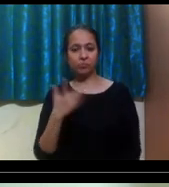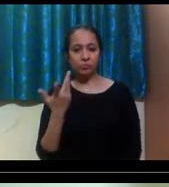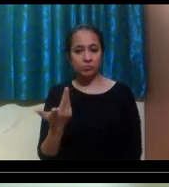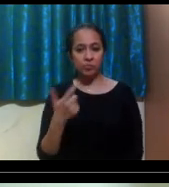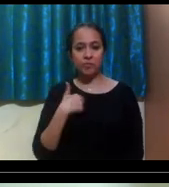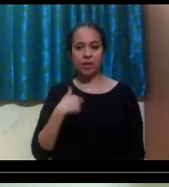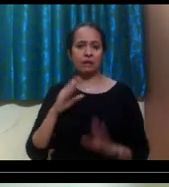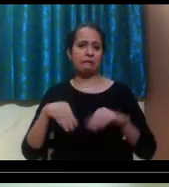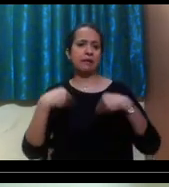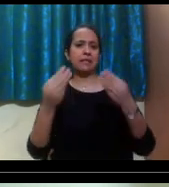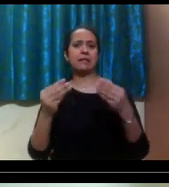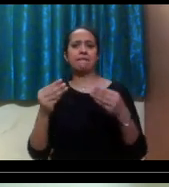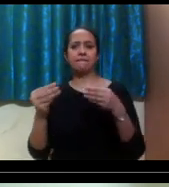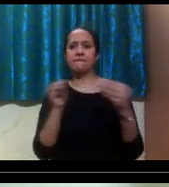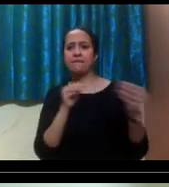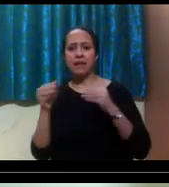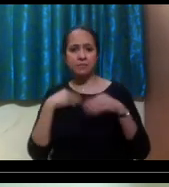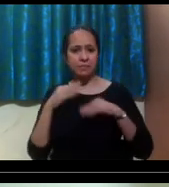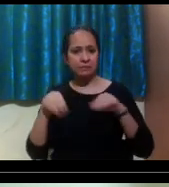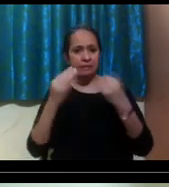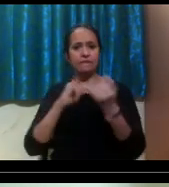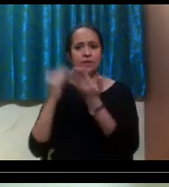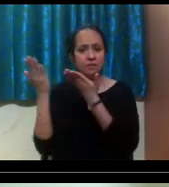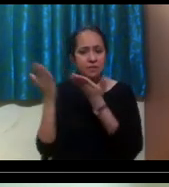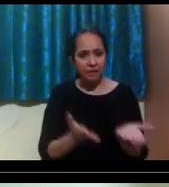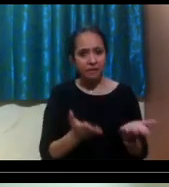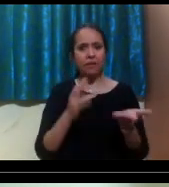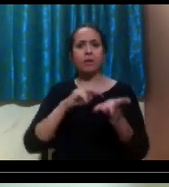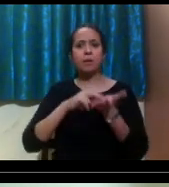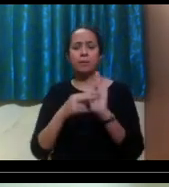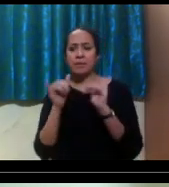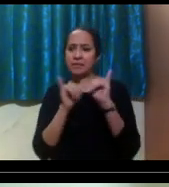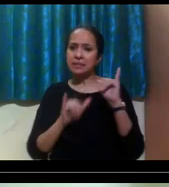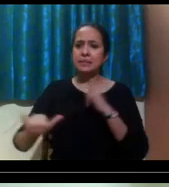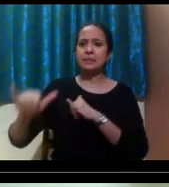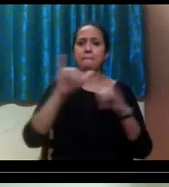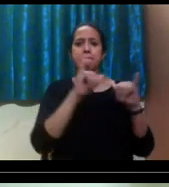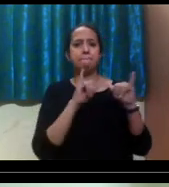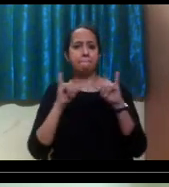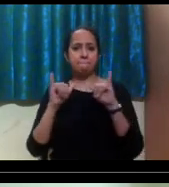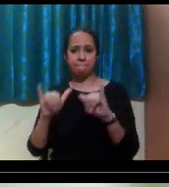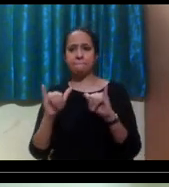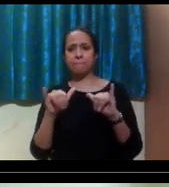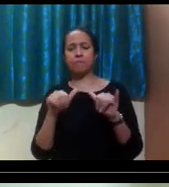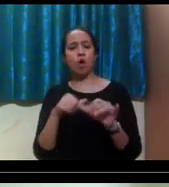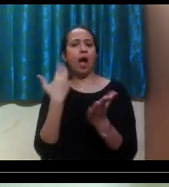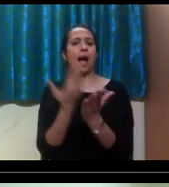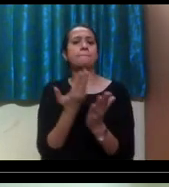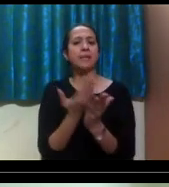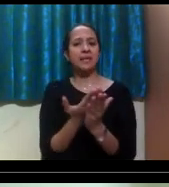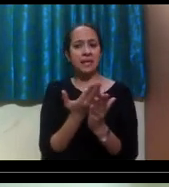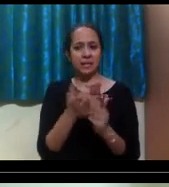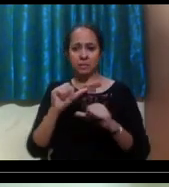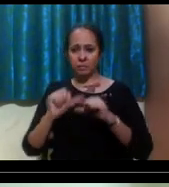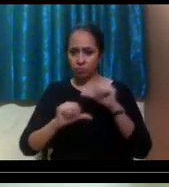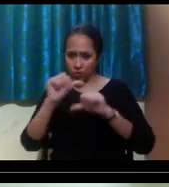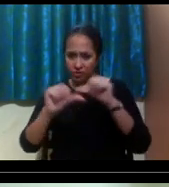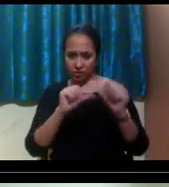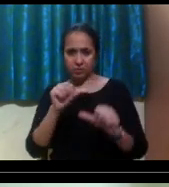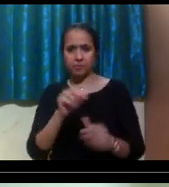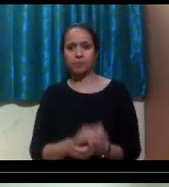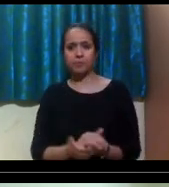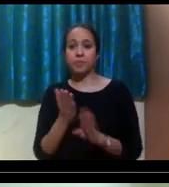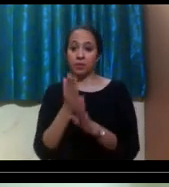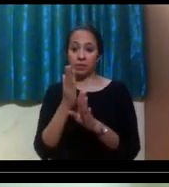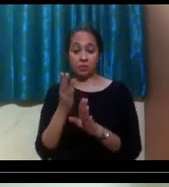accommodations are available for standardized testing requiring the application process? Um, before you guys answer